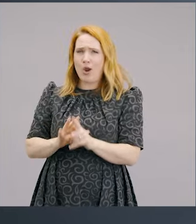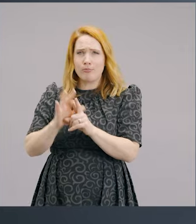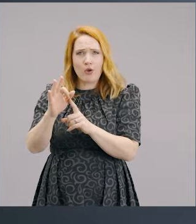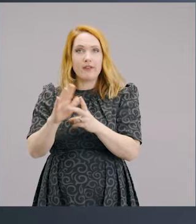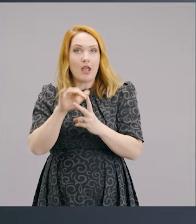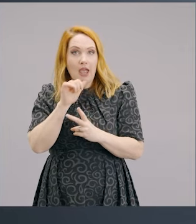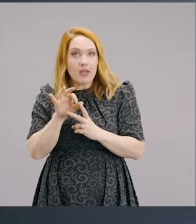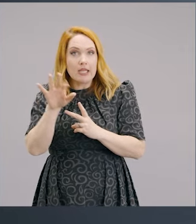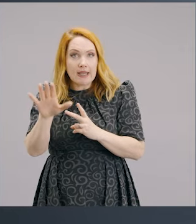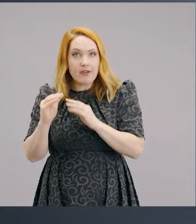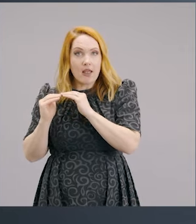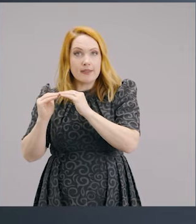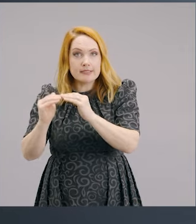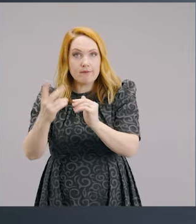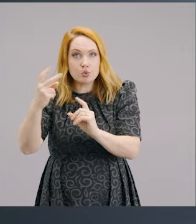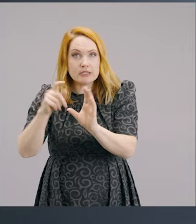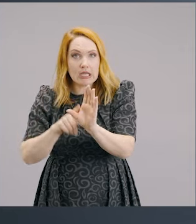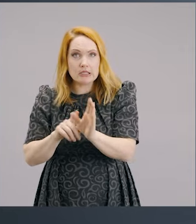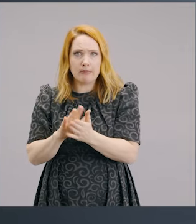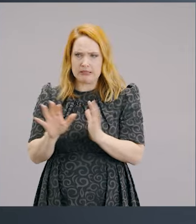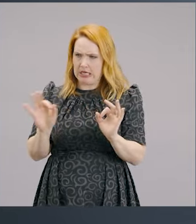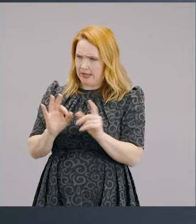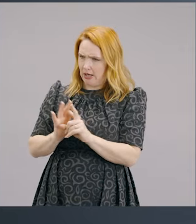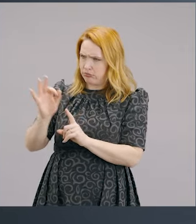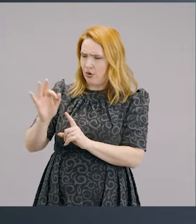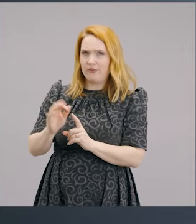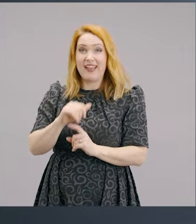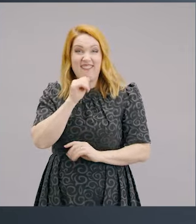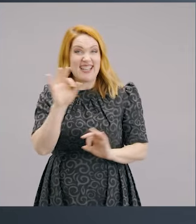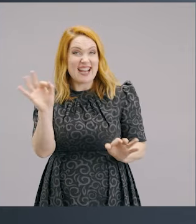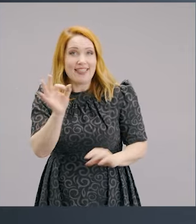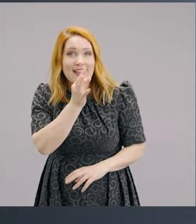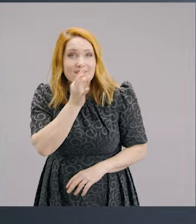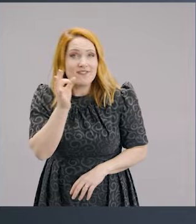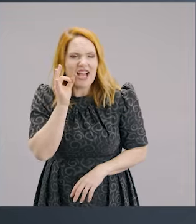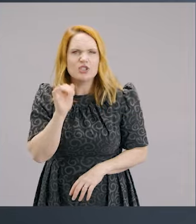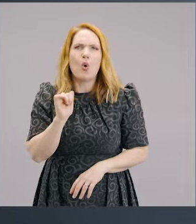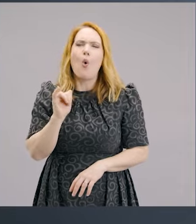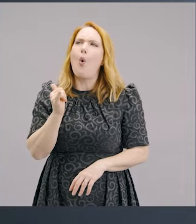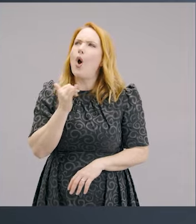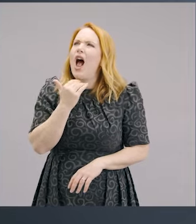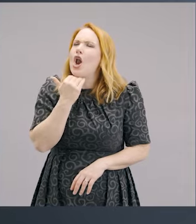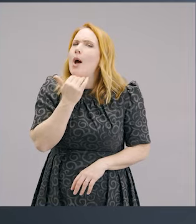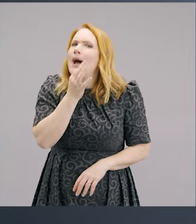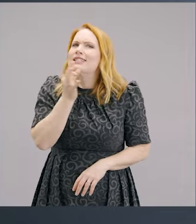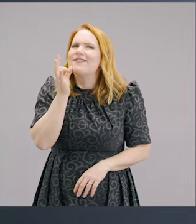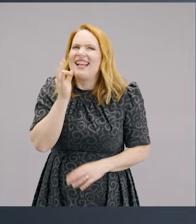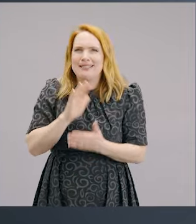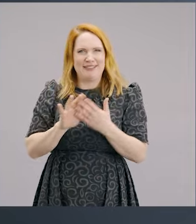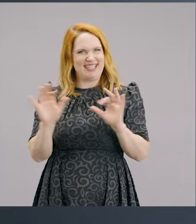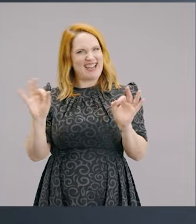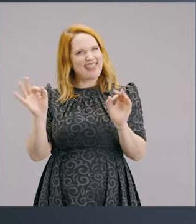years ago, we haven't improved. If we don't fast or if we, you know, don't fast much, we haven't improved.